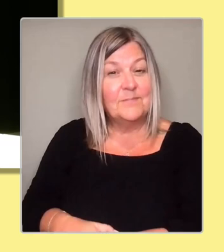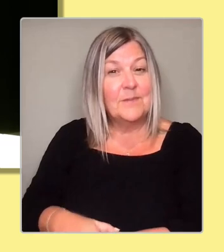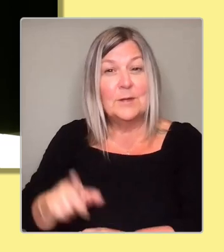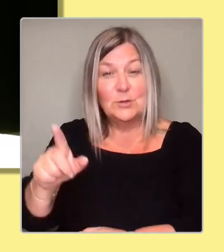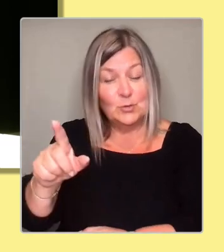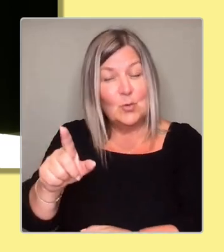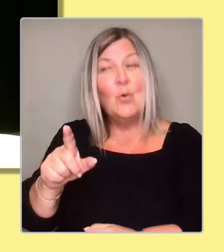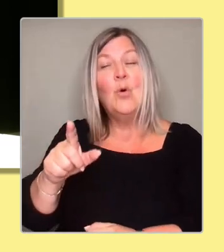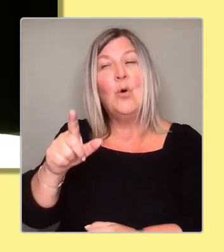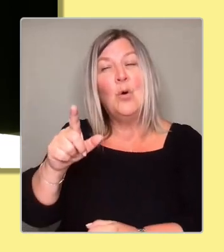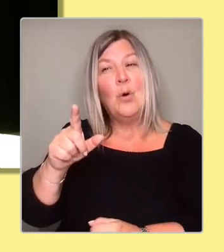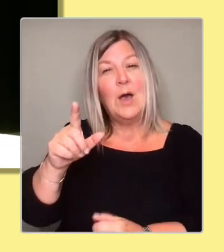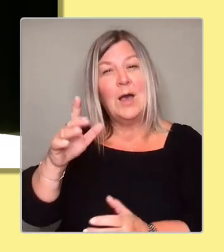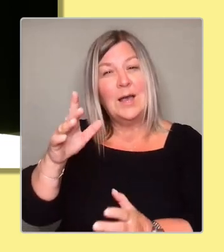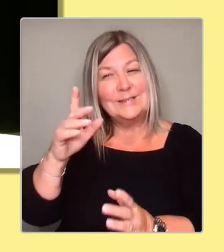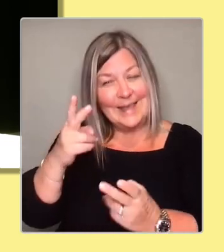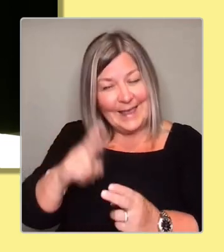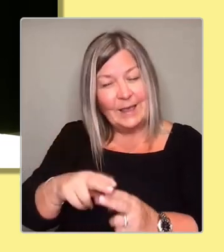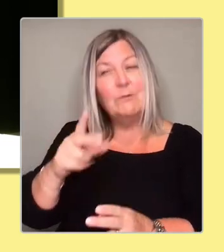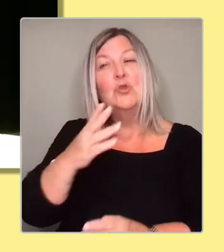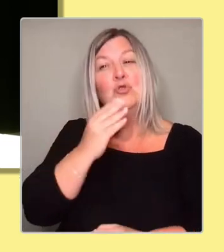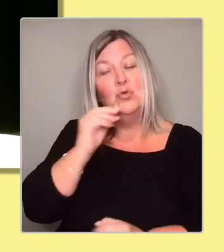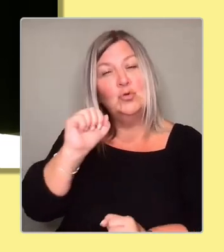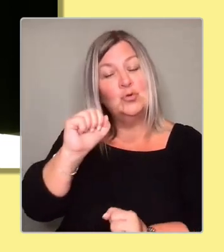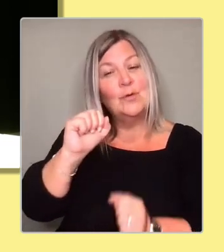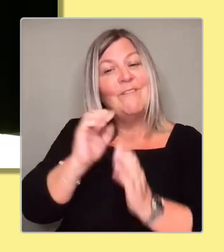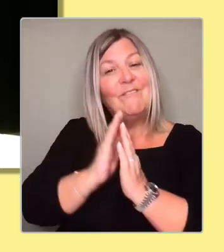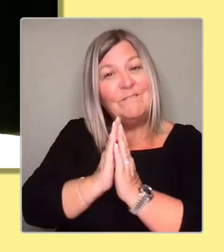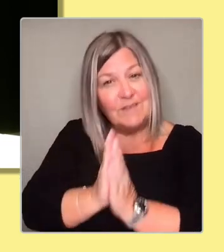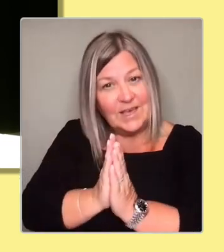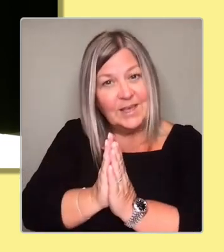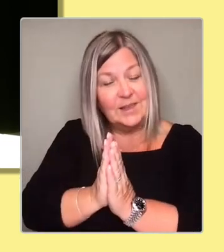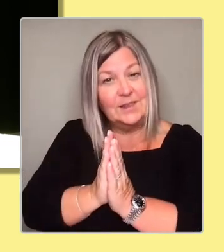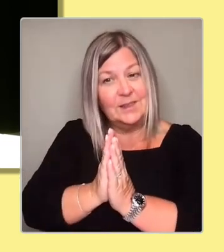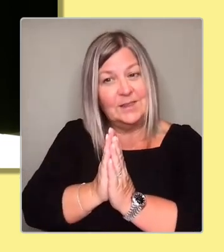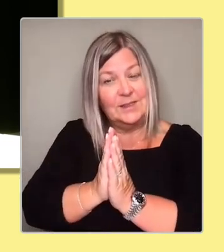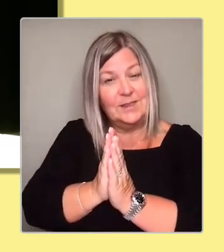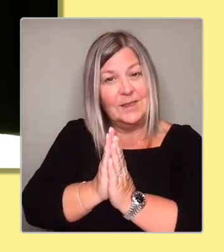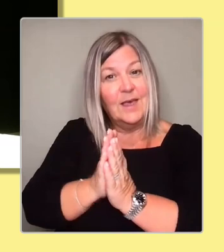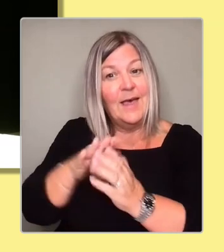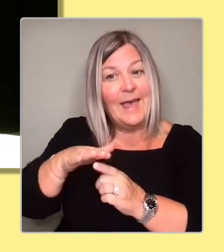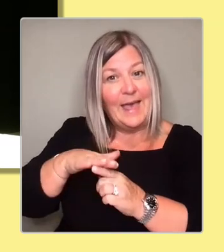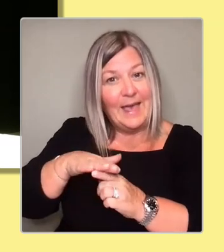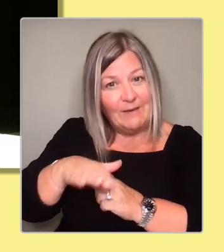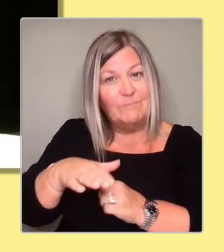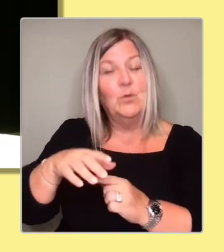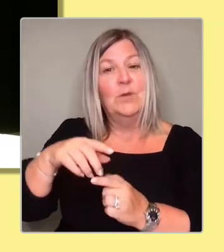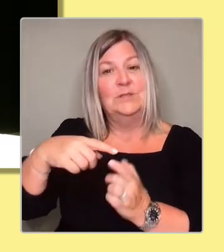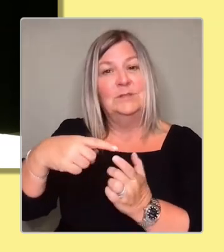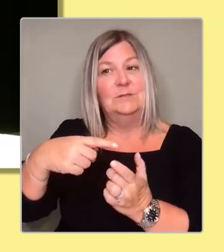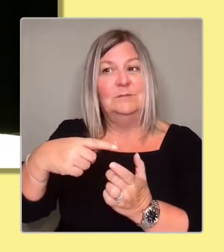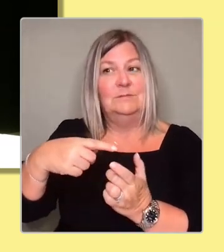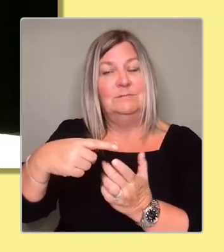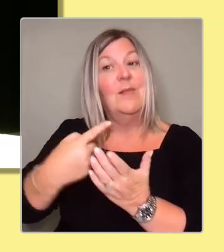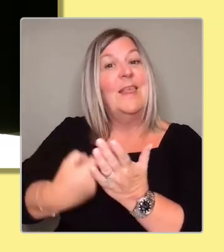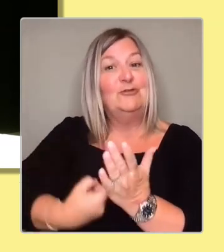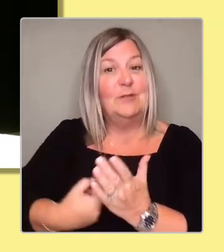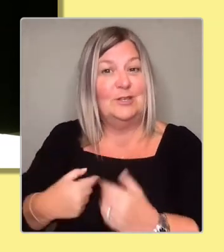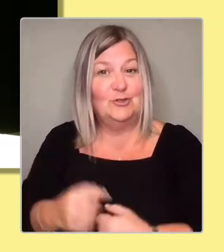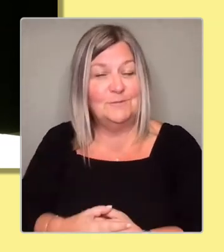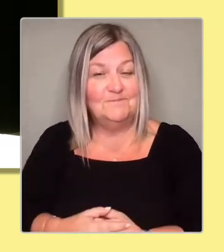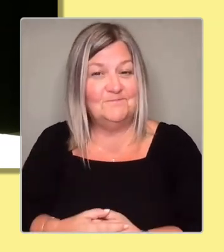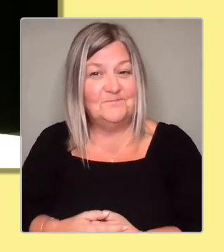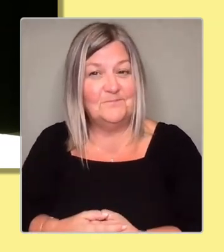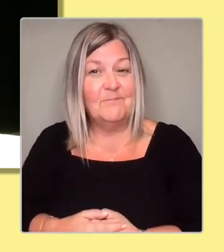legislate. And I want to make it absolutely clear, and I'll end on this point, that if I'm first minister, I will be a first minister that not only